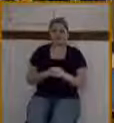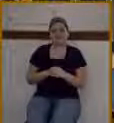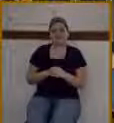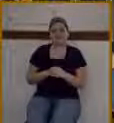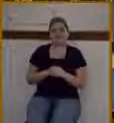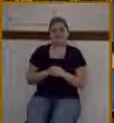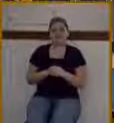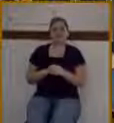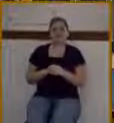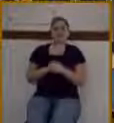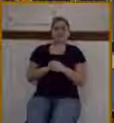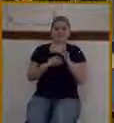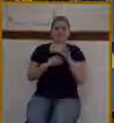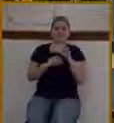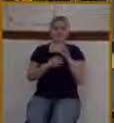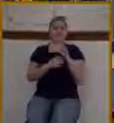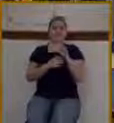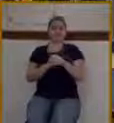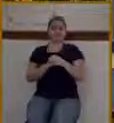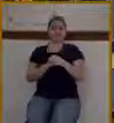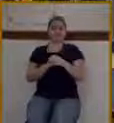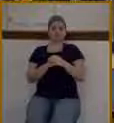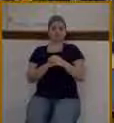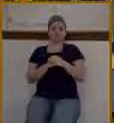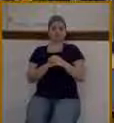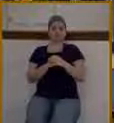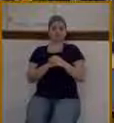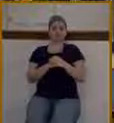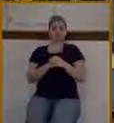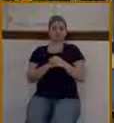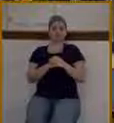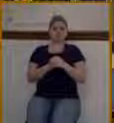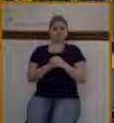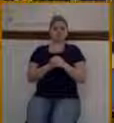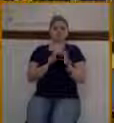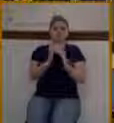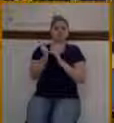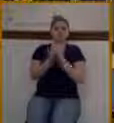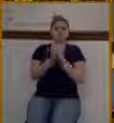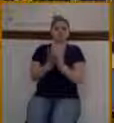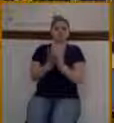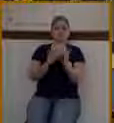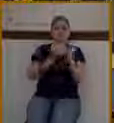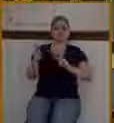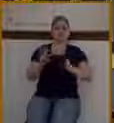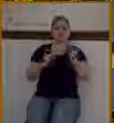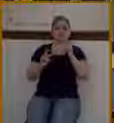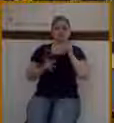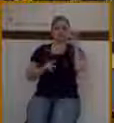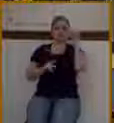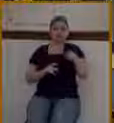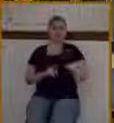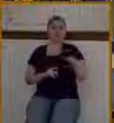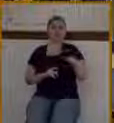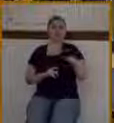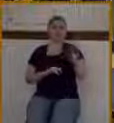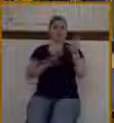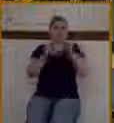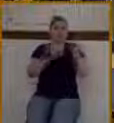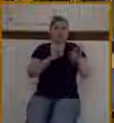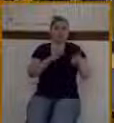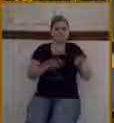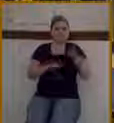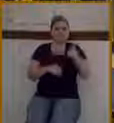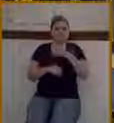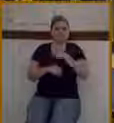Jesus about man because Jesus knew what was in man. He knew all about man. He knew what was in